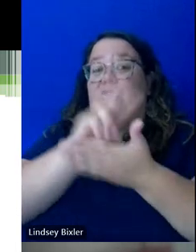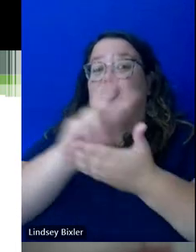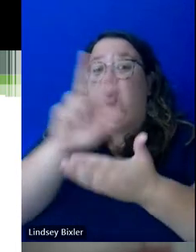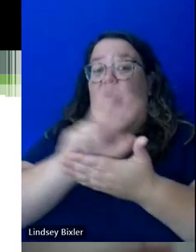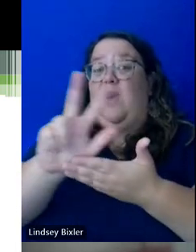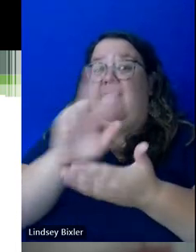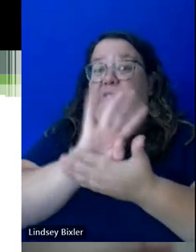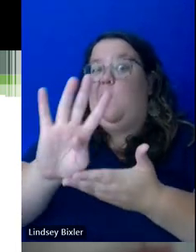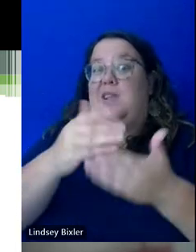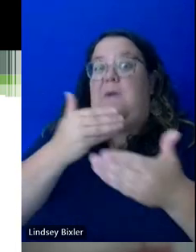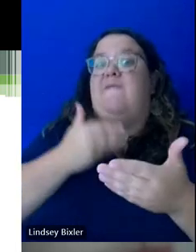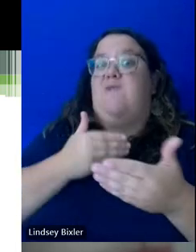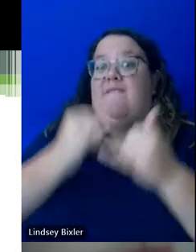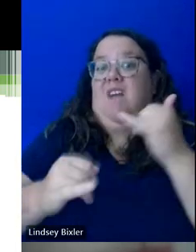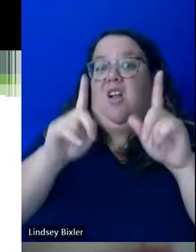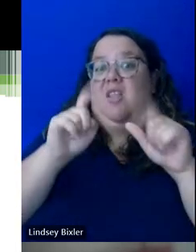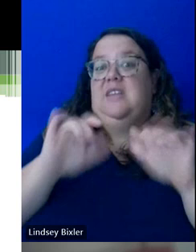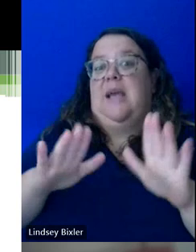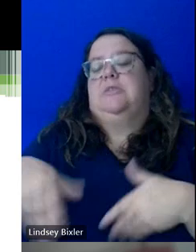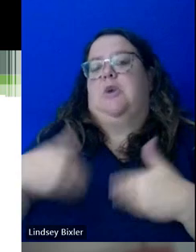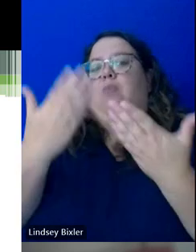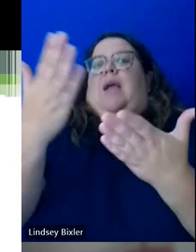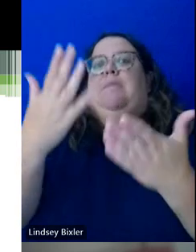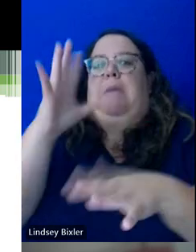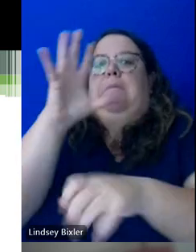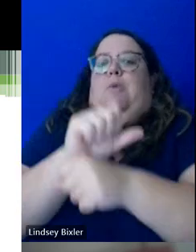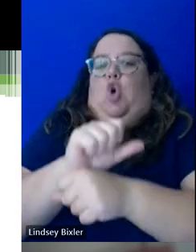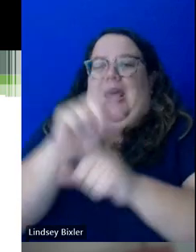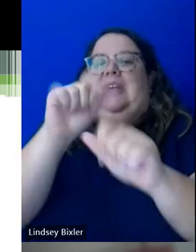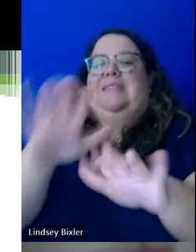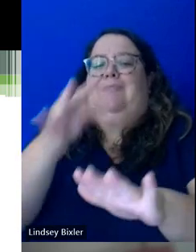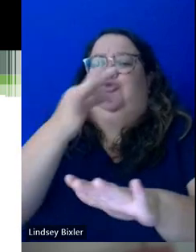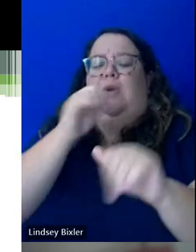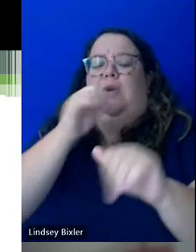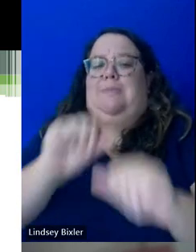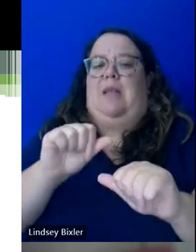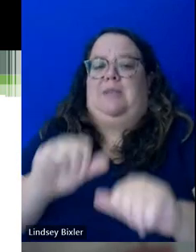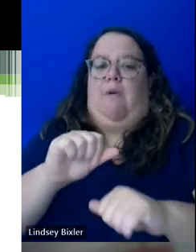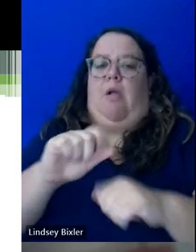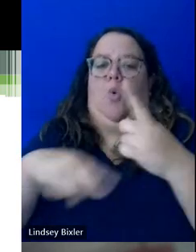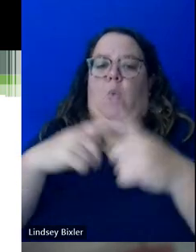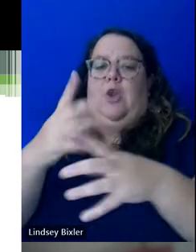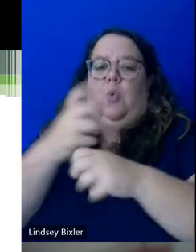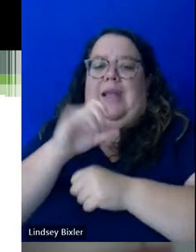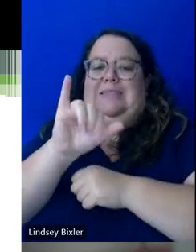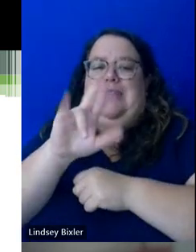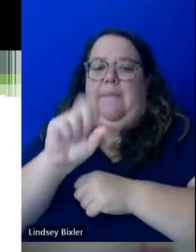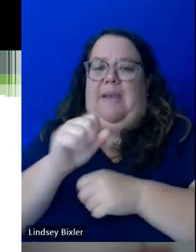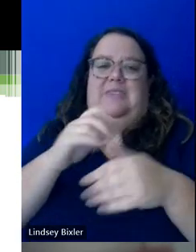exams. So, I recommend scheduling those exams as soon as possible once you get your syllabi after the first date of classes.